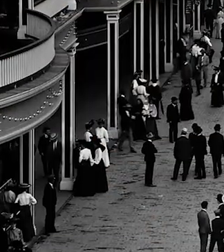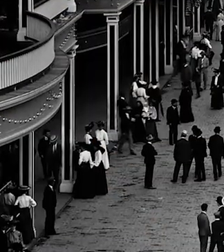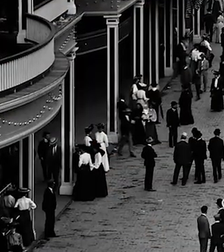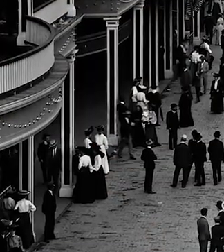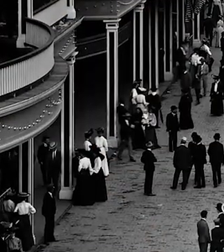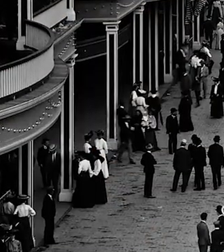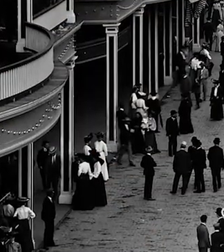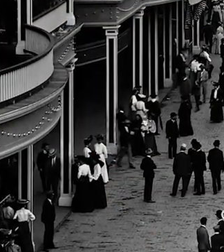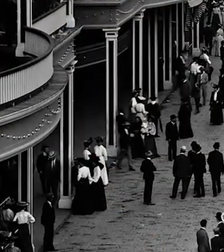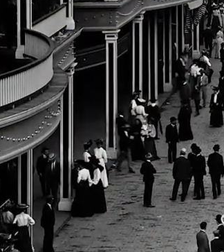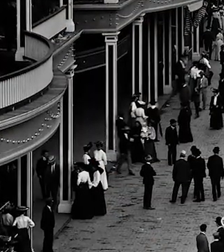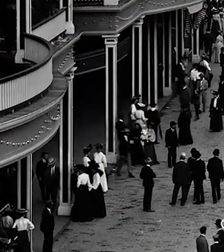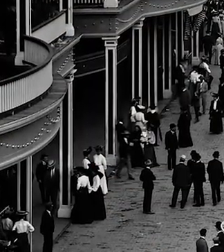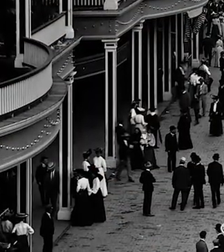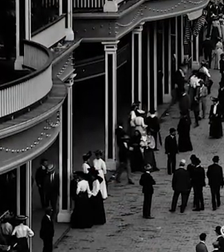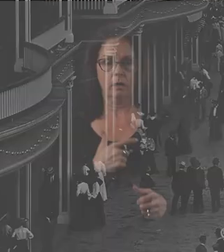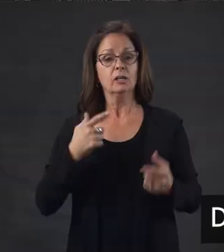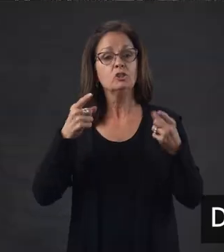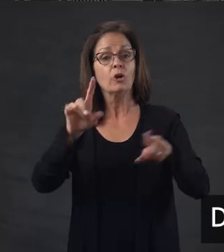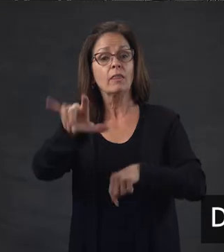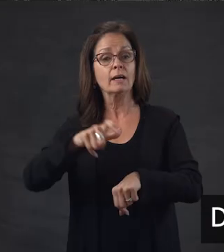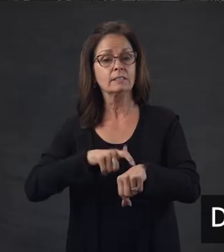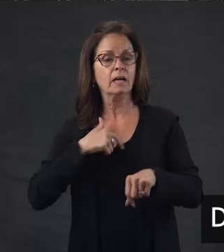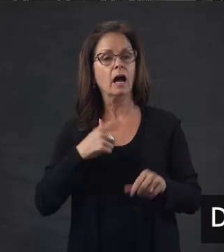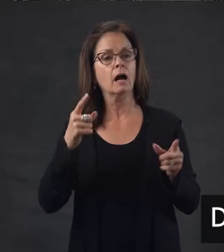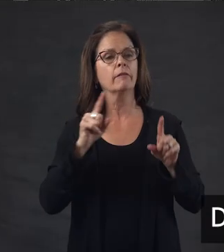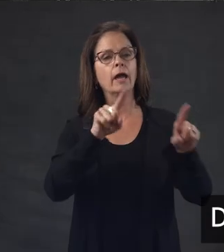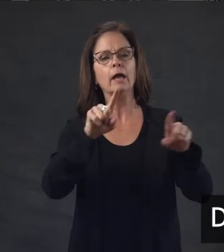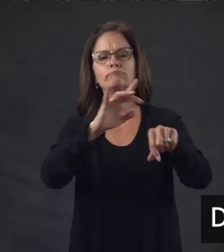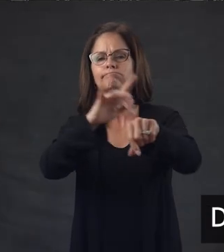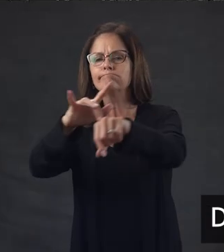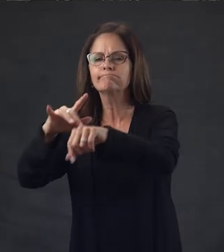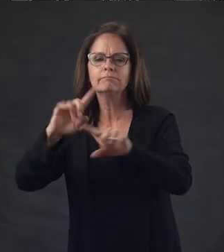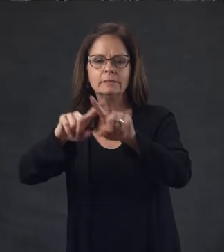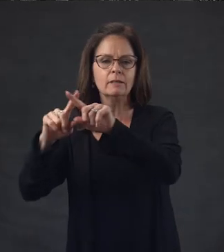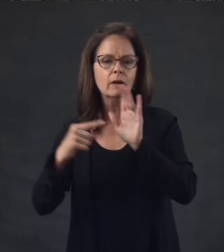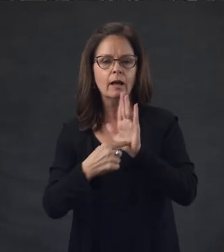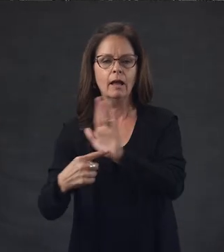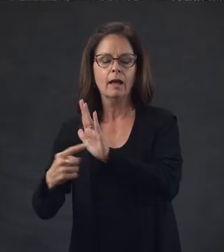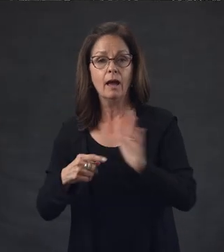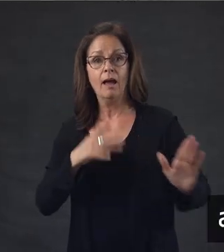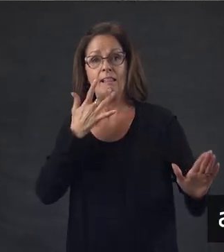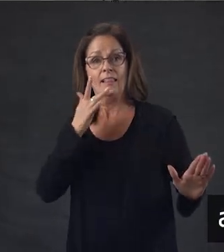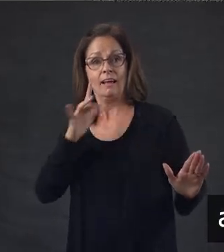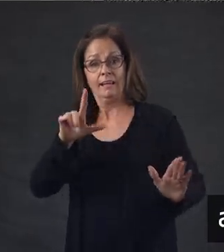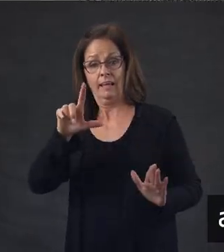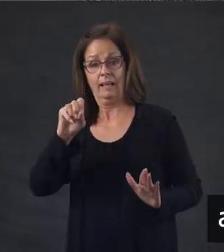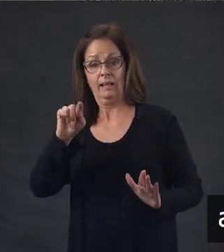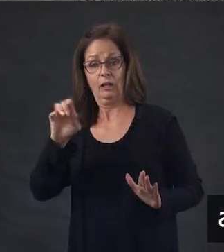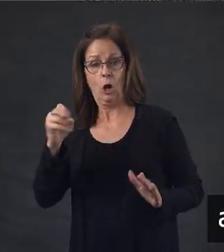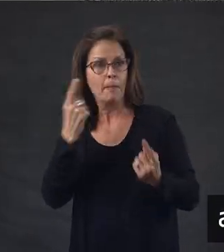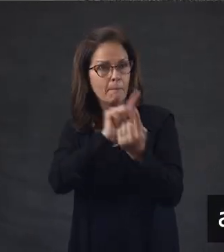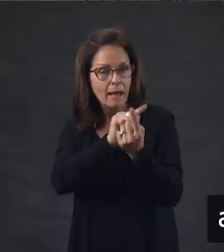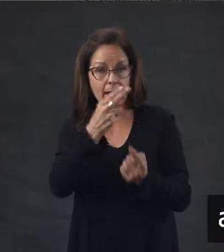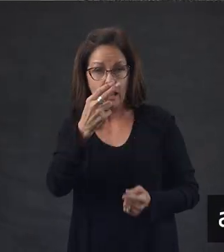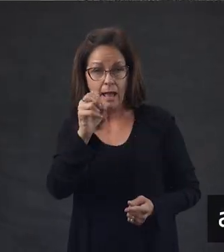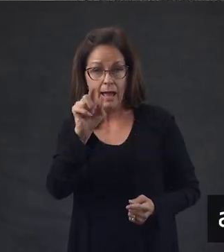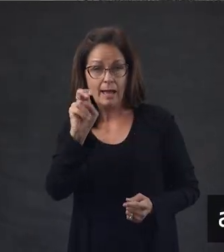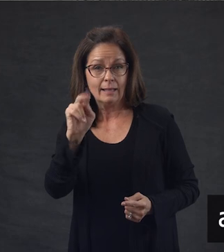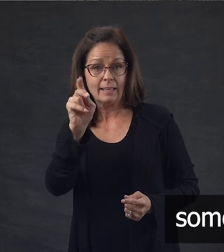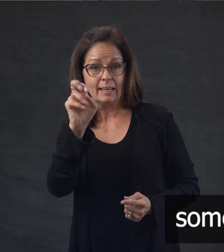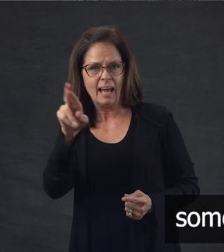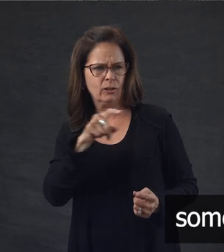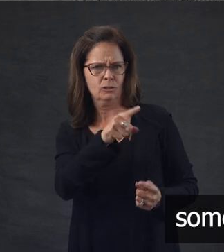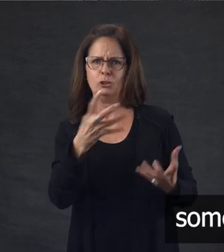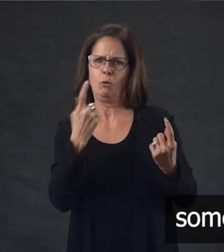exposition full of people with elaborate buildings on either side. During their stay at the exposition, they visited the exhibits, and Lottie even met Helen Keller,